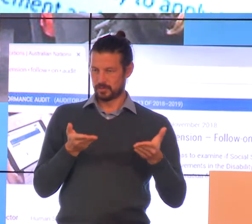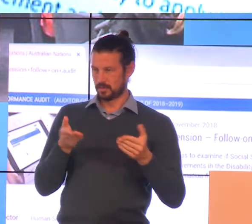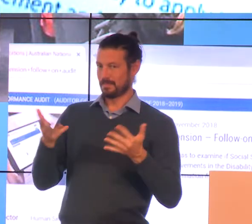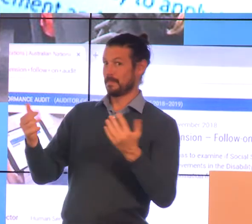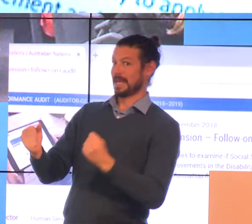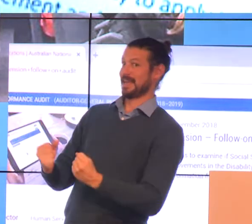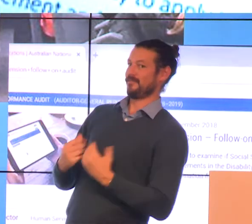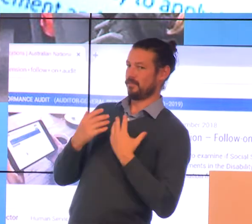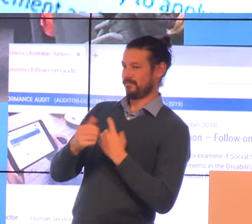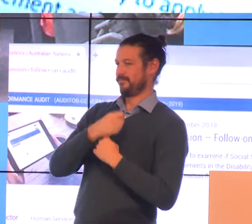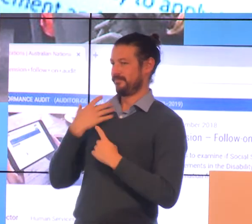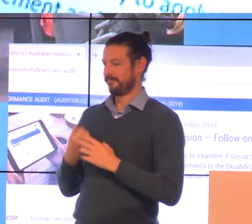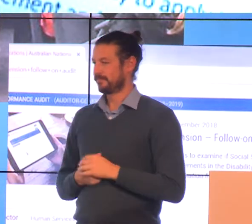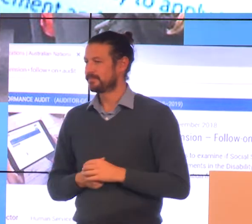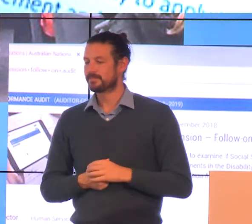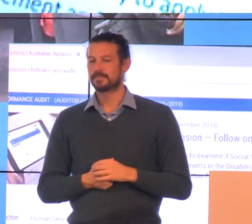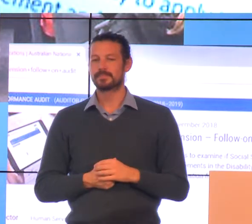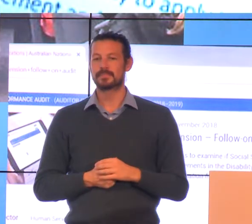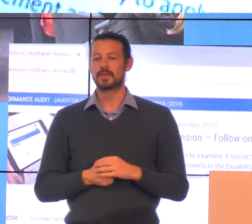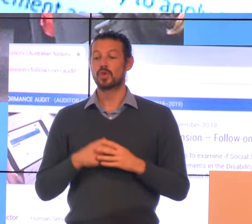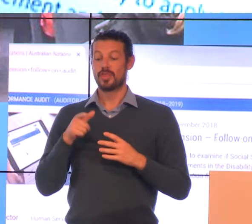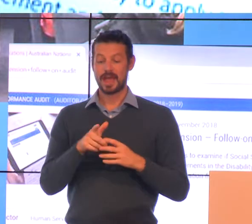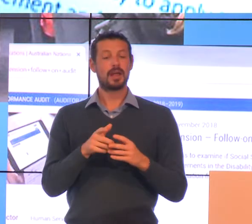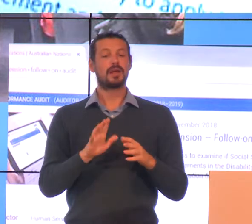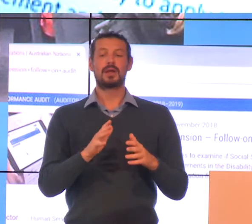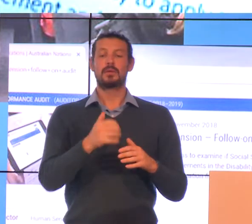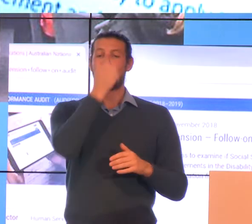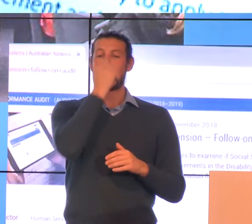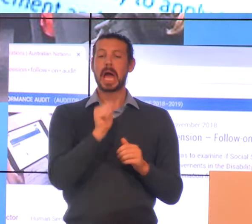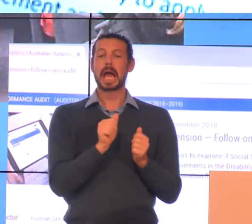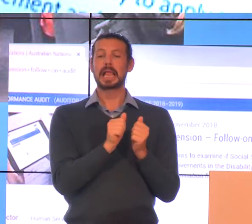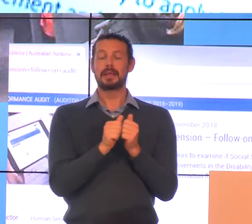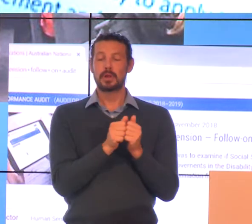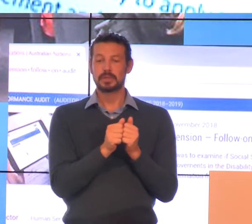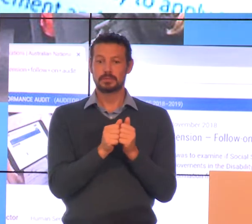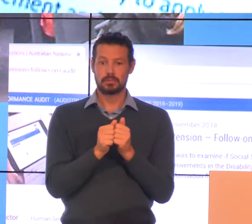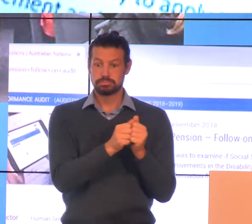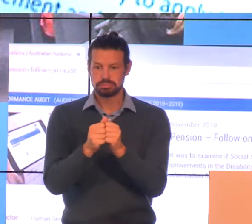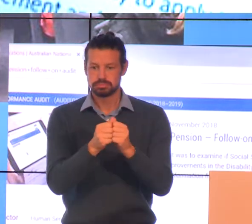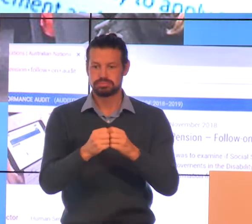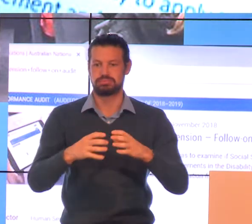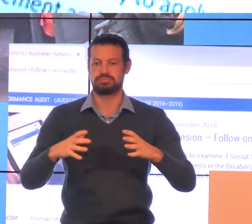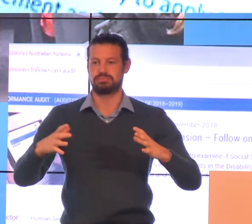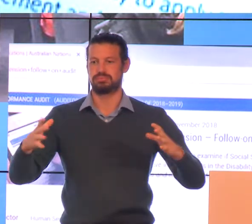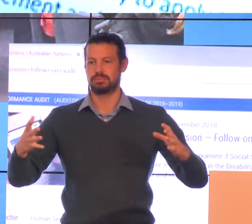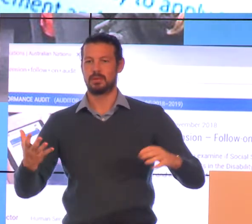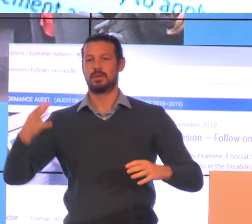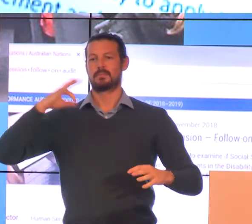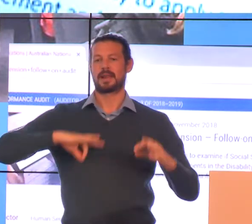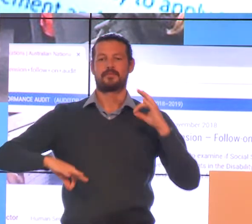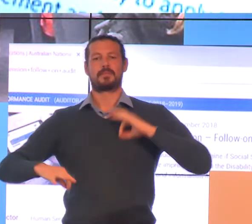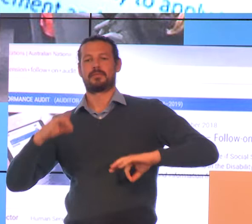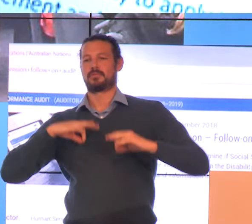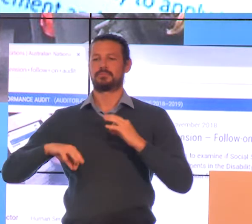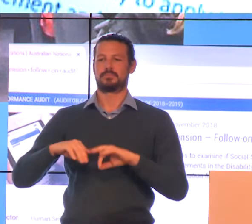So initial collaboration has led to a lot of other benefits we think for our organisations and for the